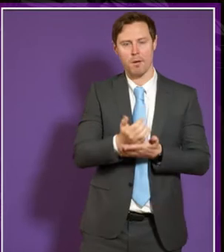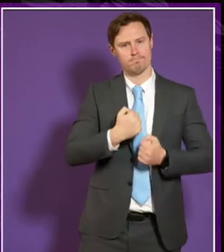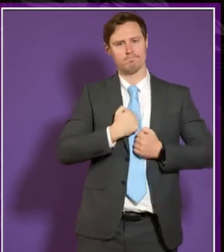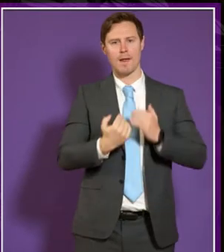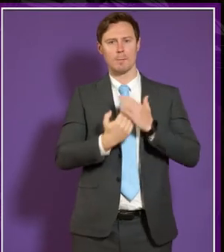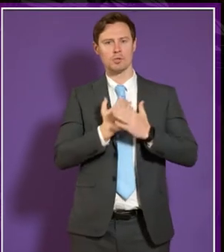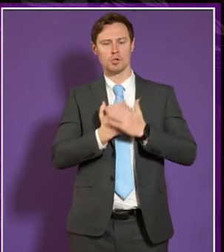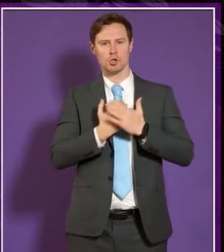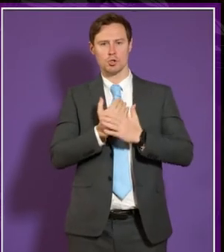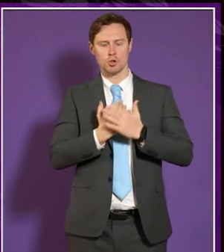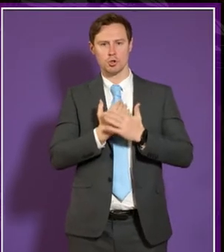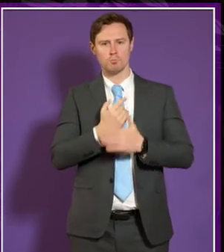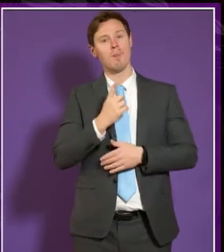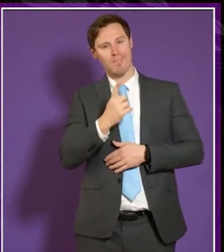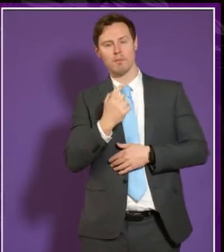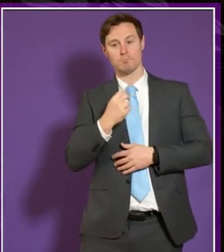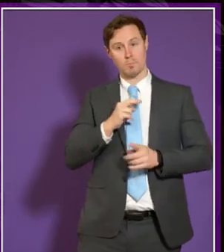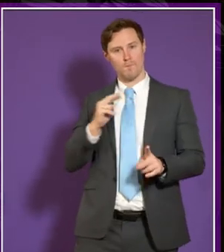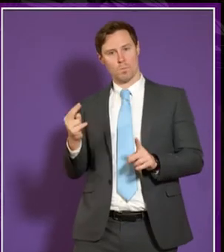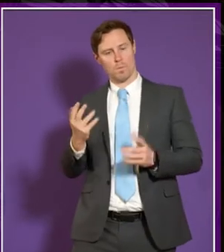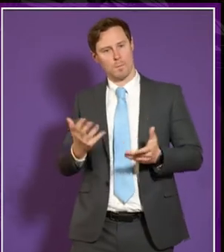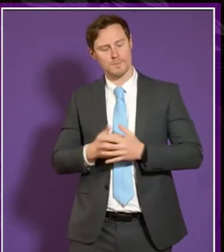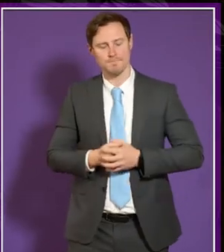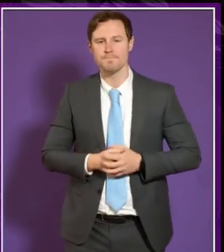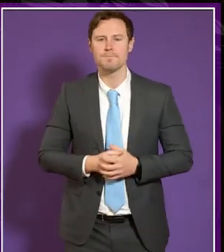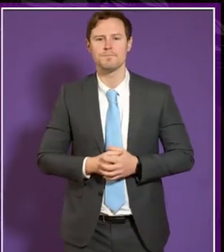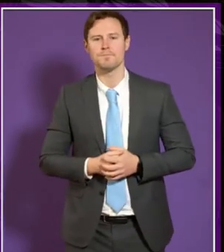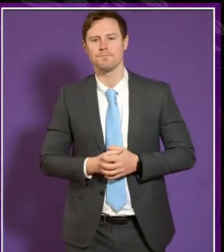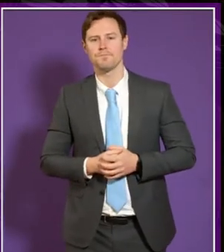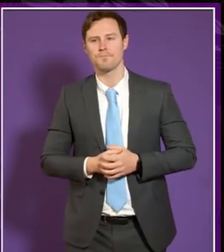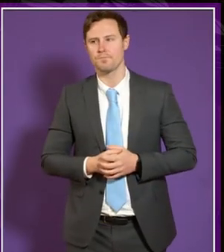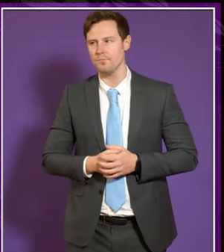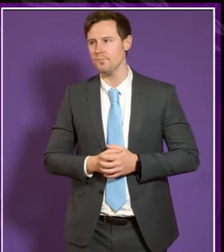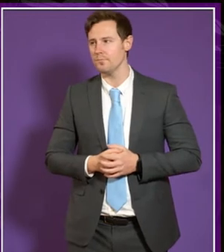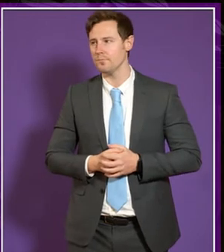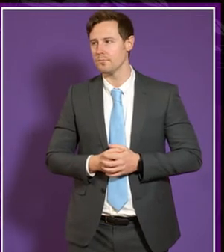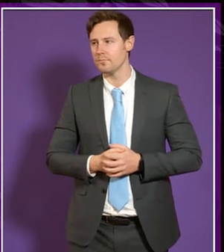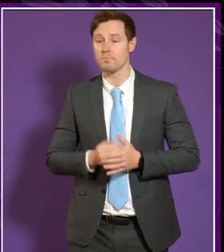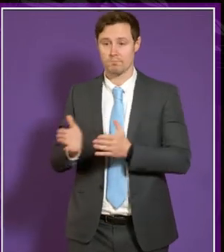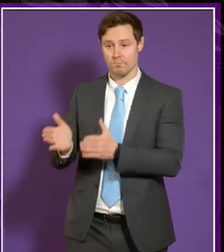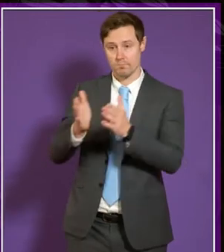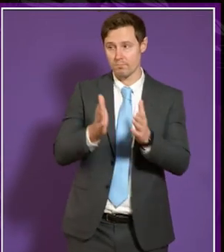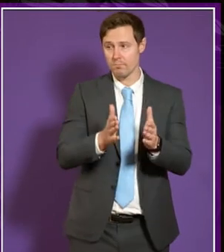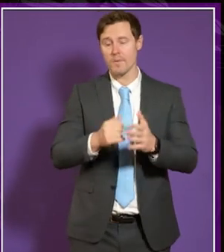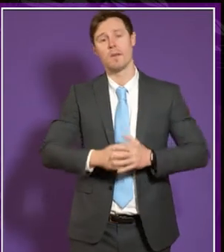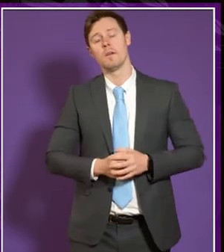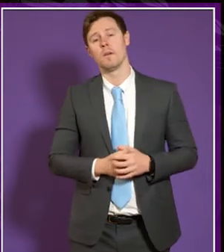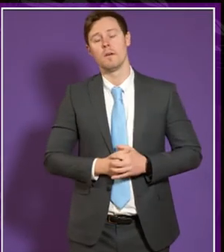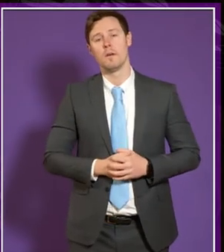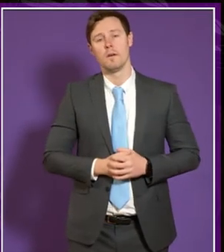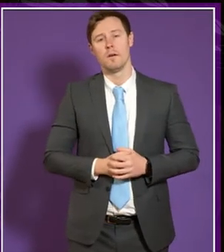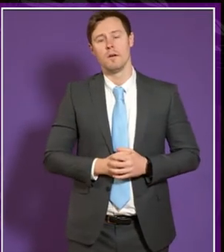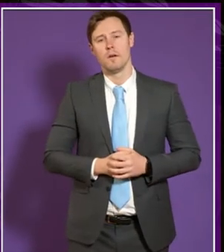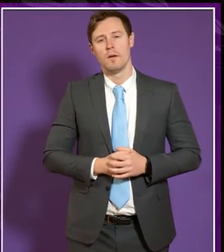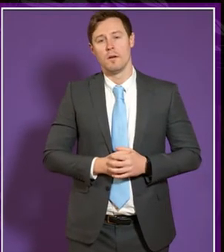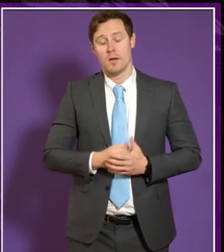that's one particular aspect. But I'll stop there for now. Thank Kirsty? Yeah, just